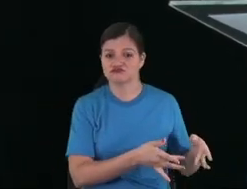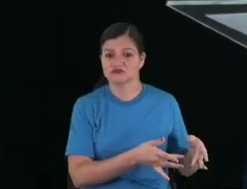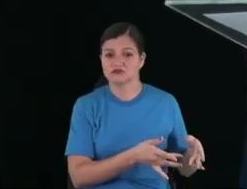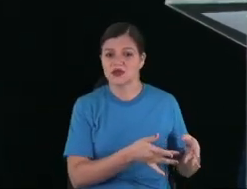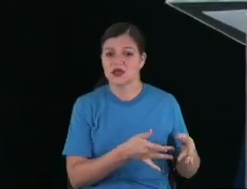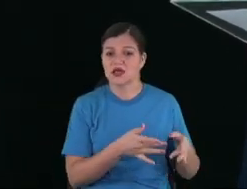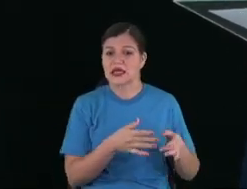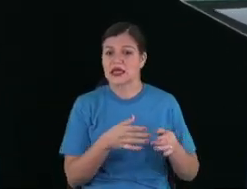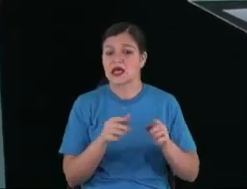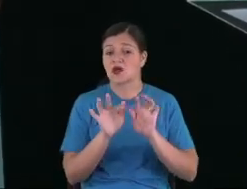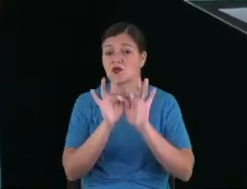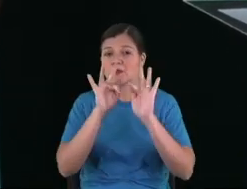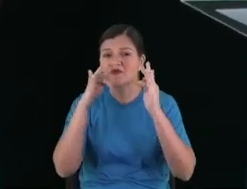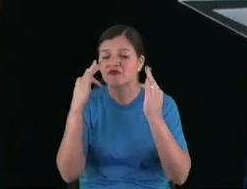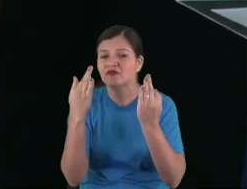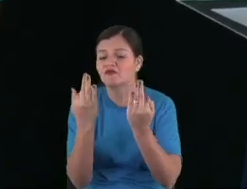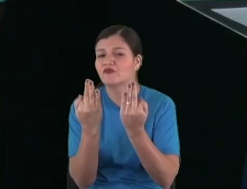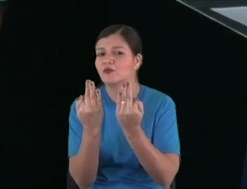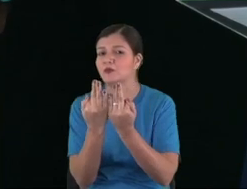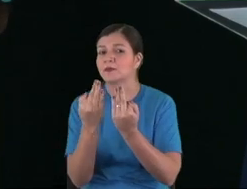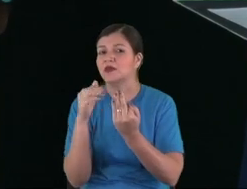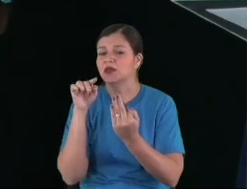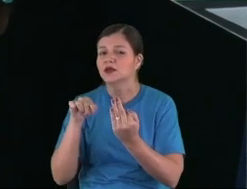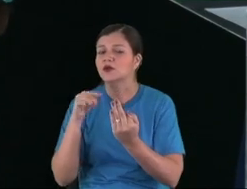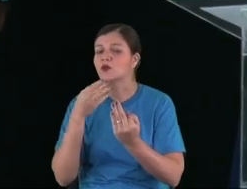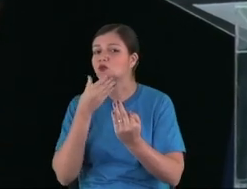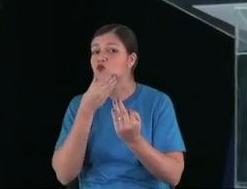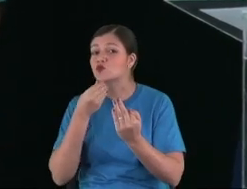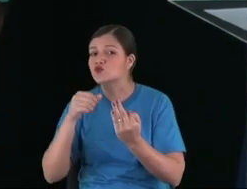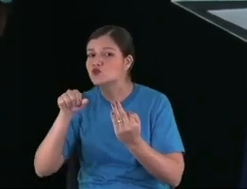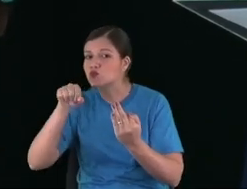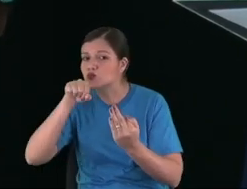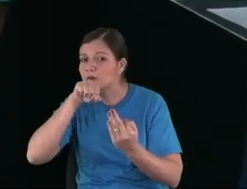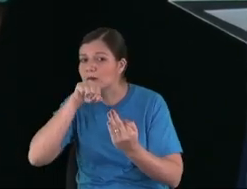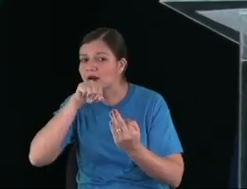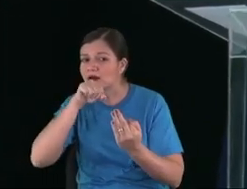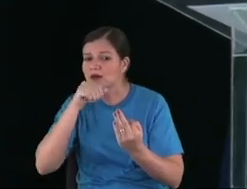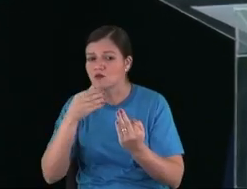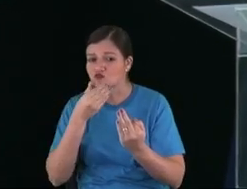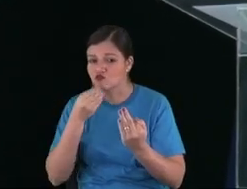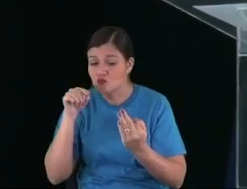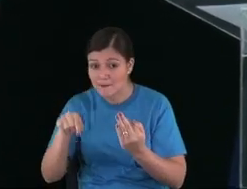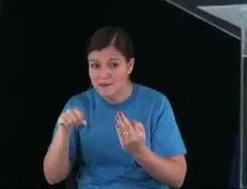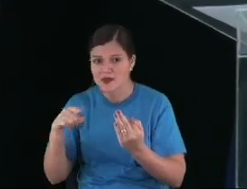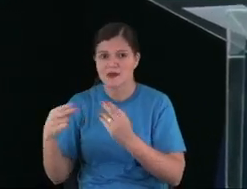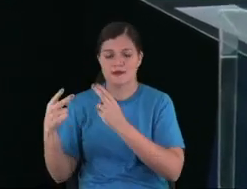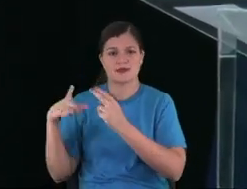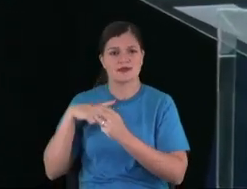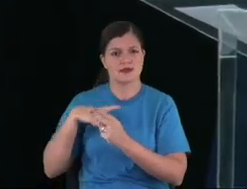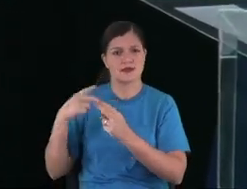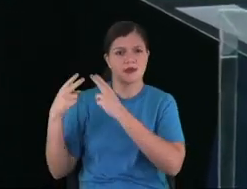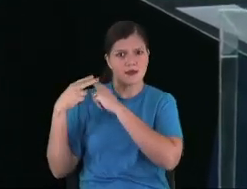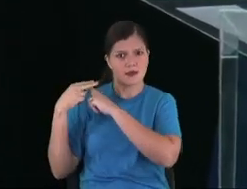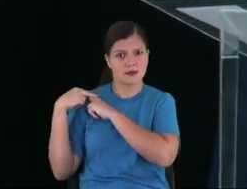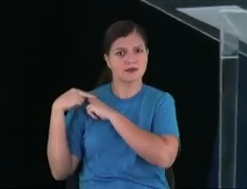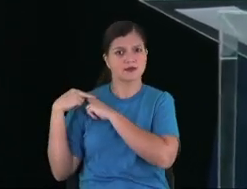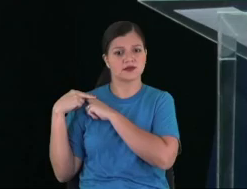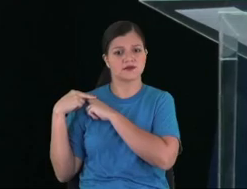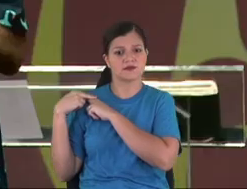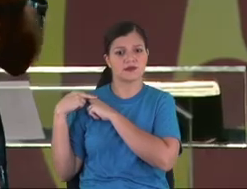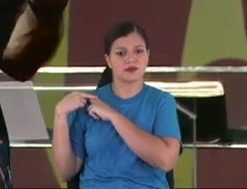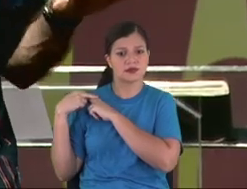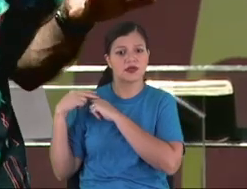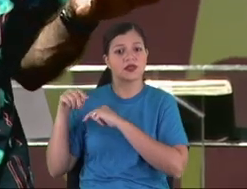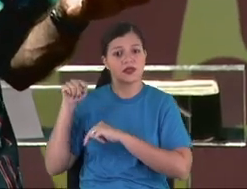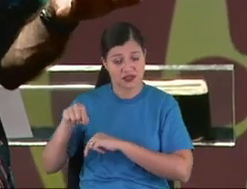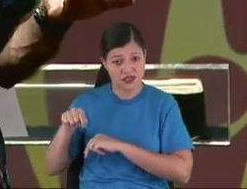Indeed, we have a family, a father's family, like a father to be responsible